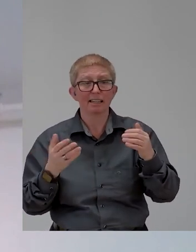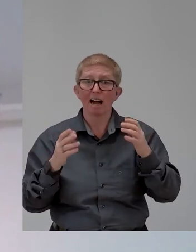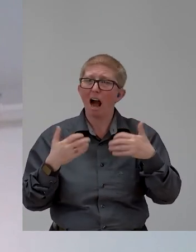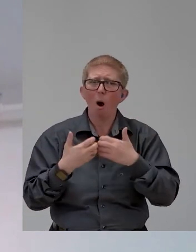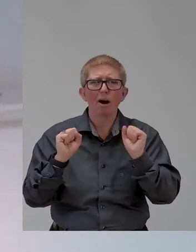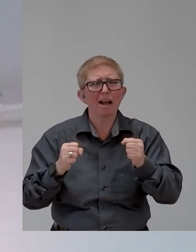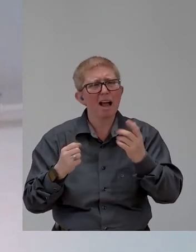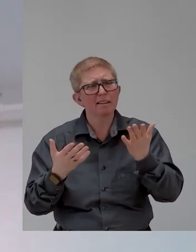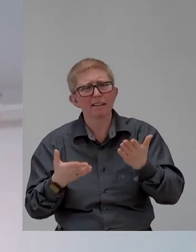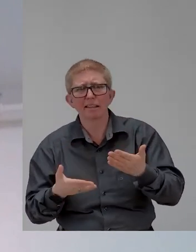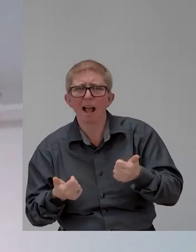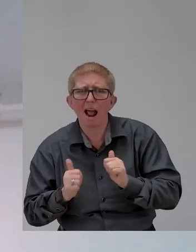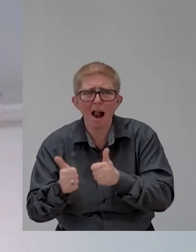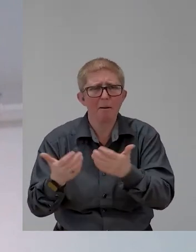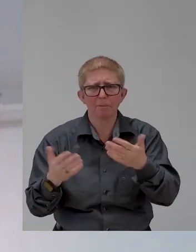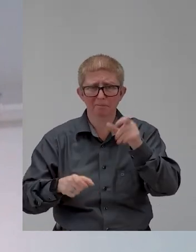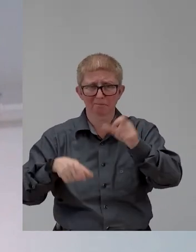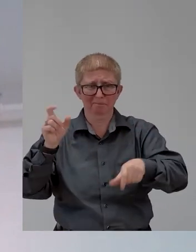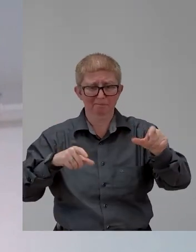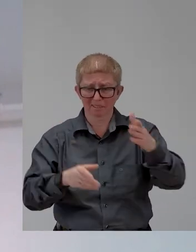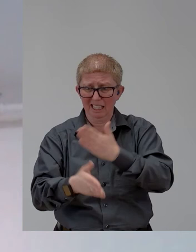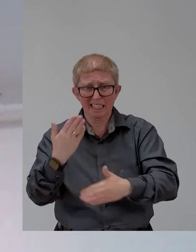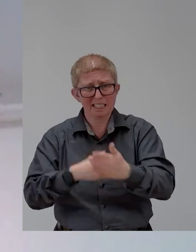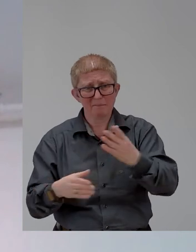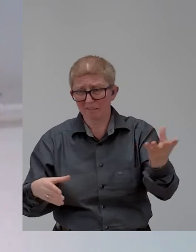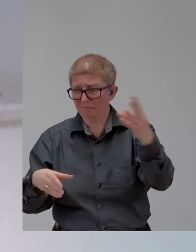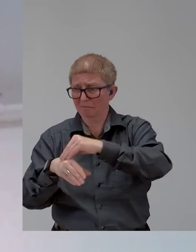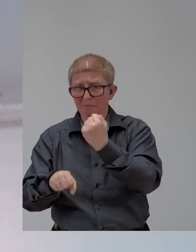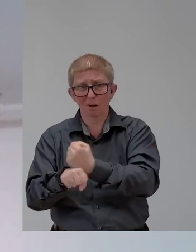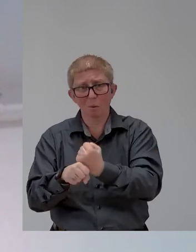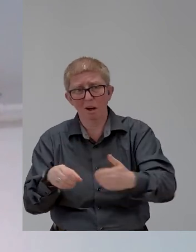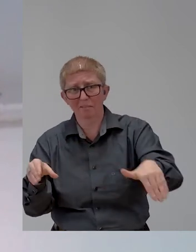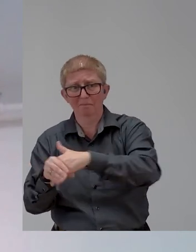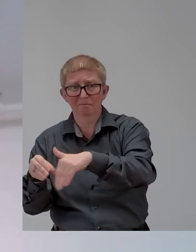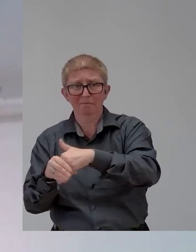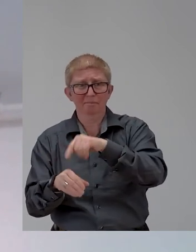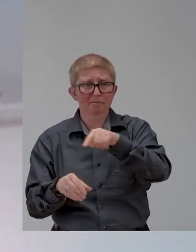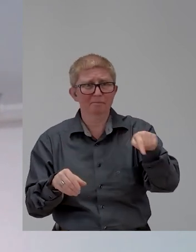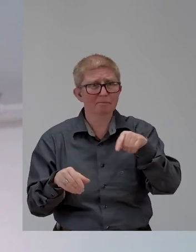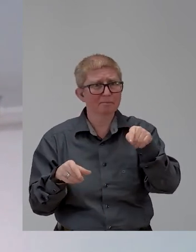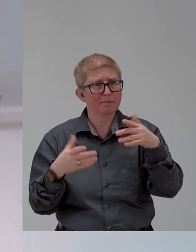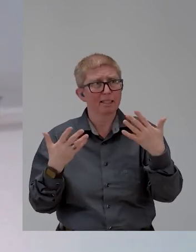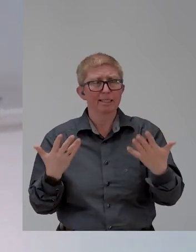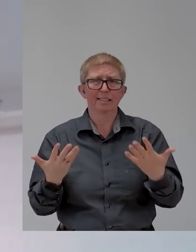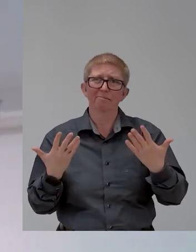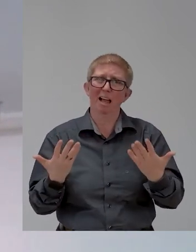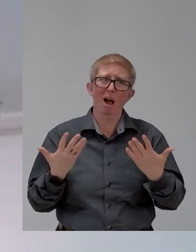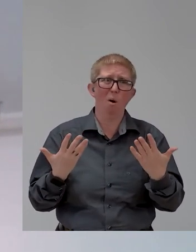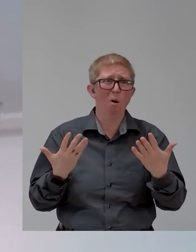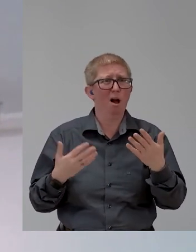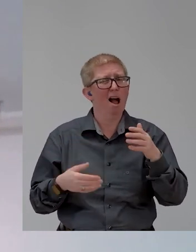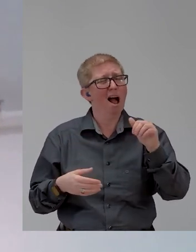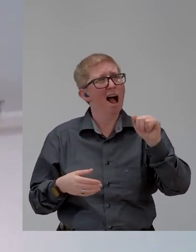As you may or may not know, artificial intelligence at the present does not do a very good job of including the views,